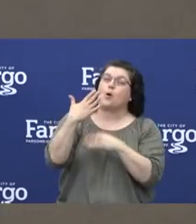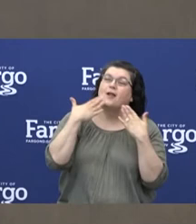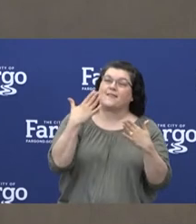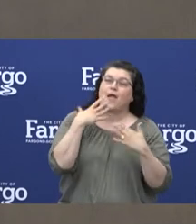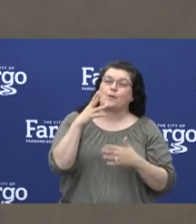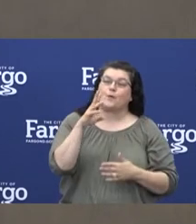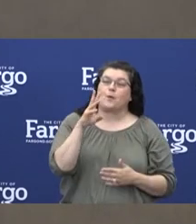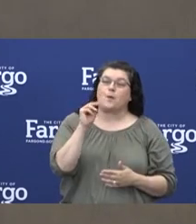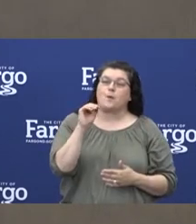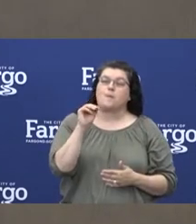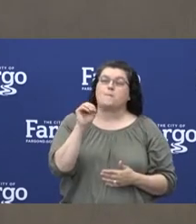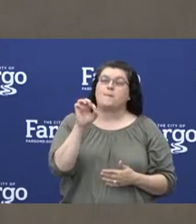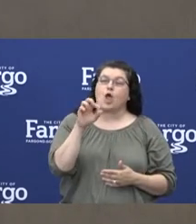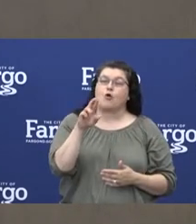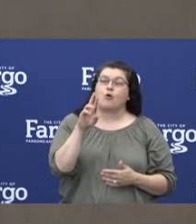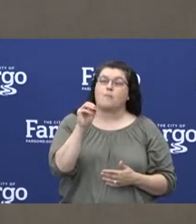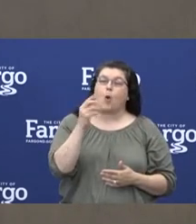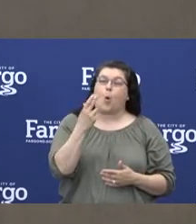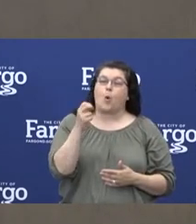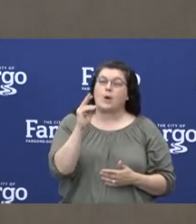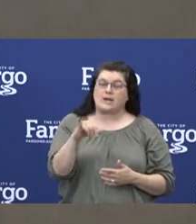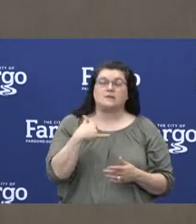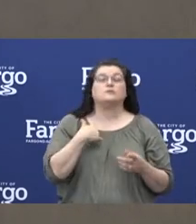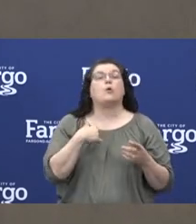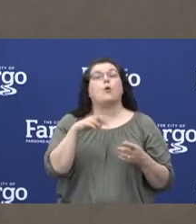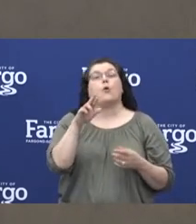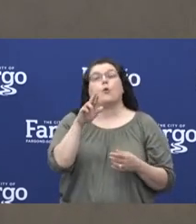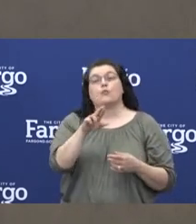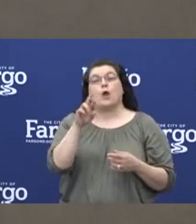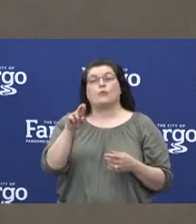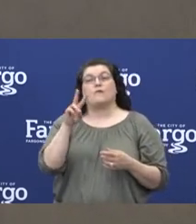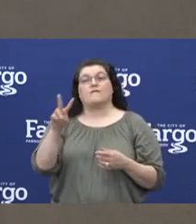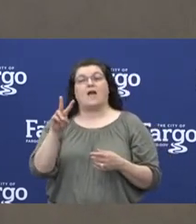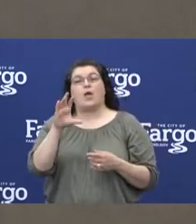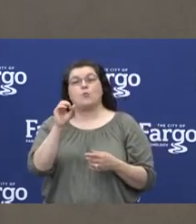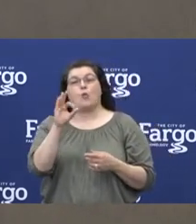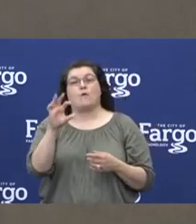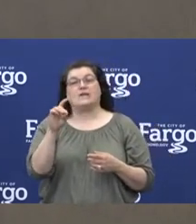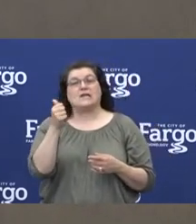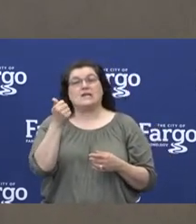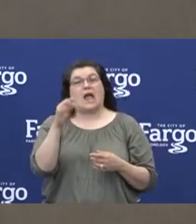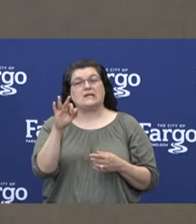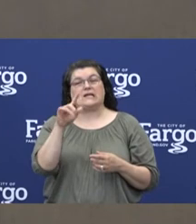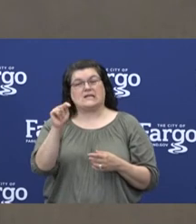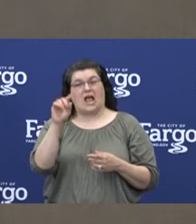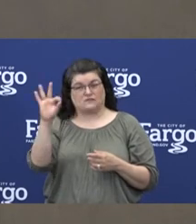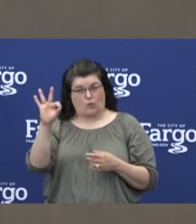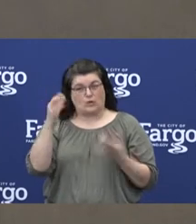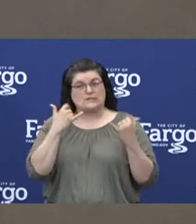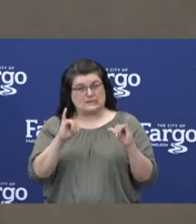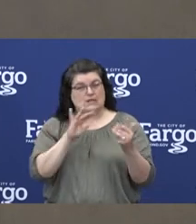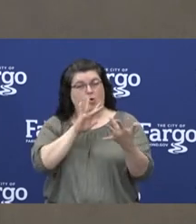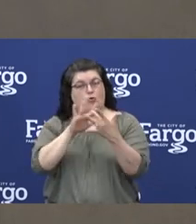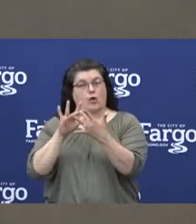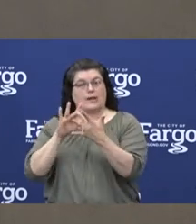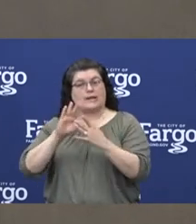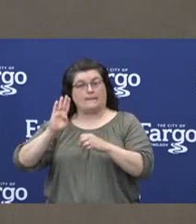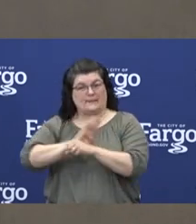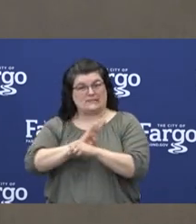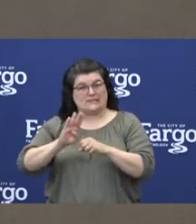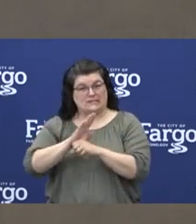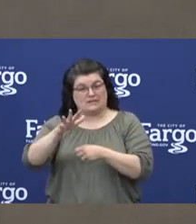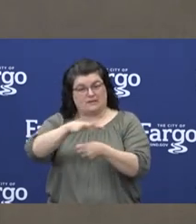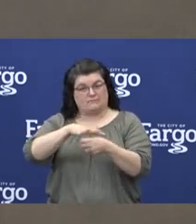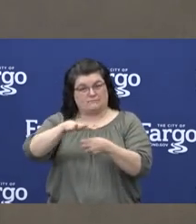Mahoney. The Red River Valley COVID-19 Task Force is planning to continue to reach out to businesses in the area